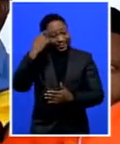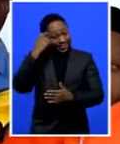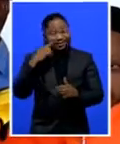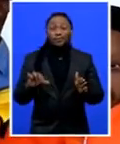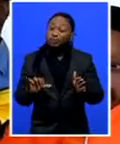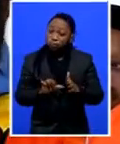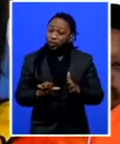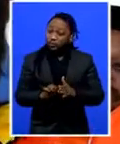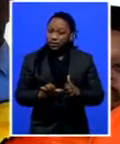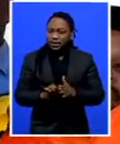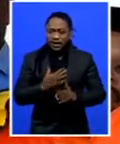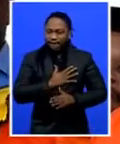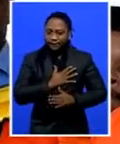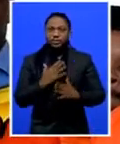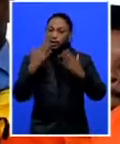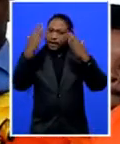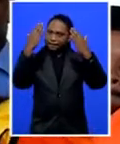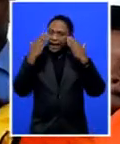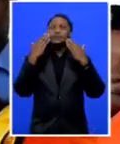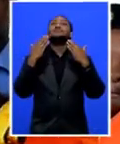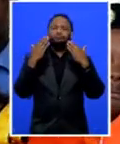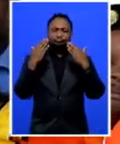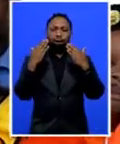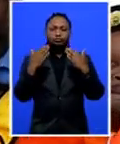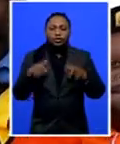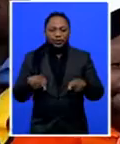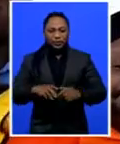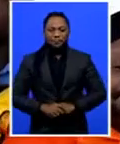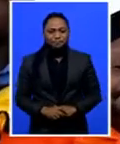very important. And I feel blessed that this day has come today.